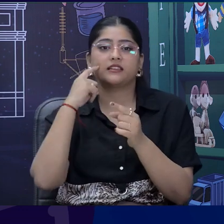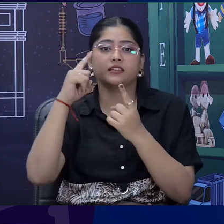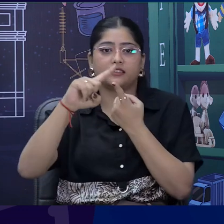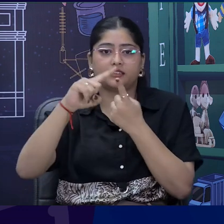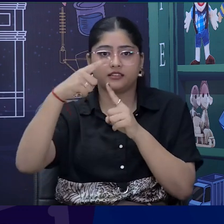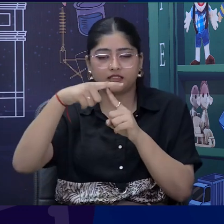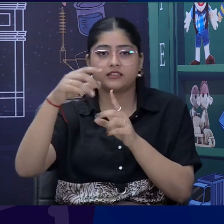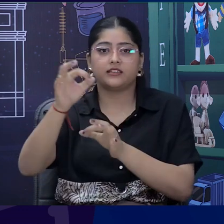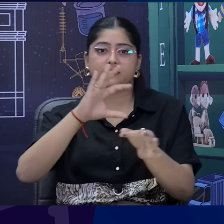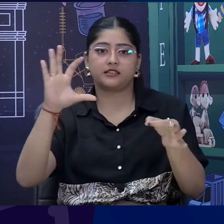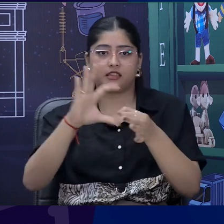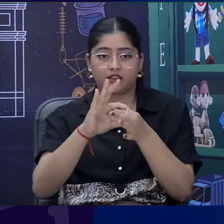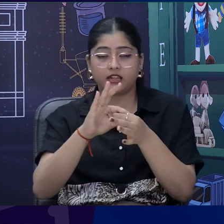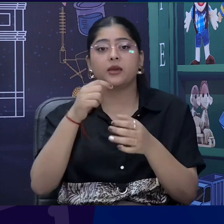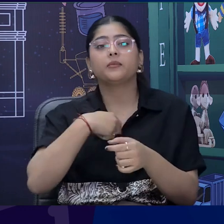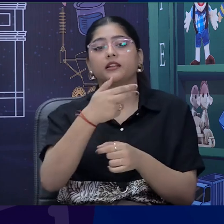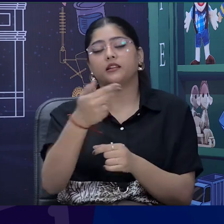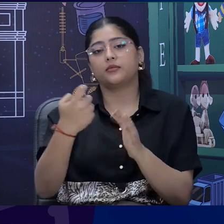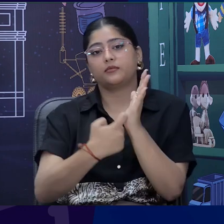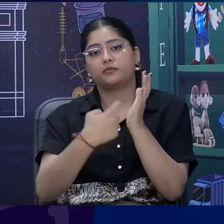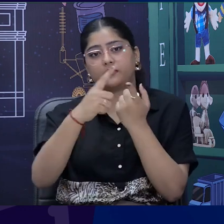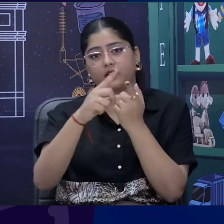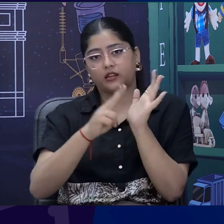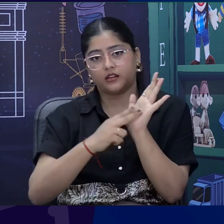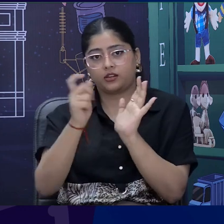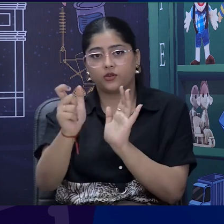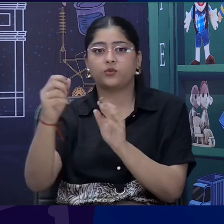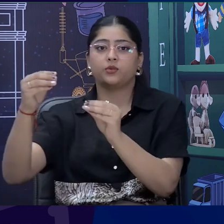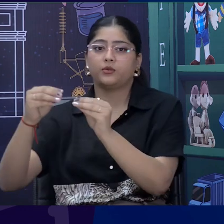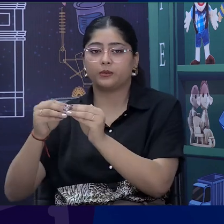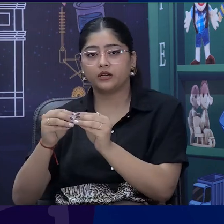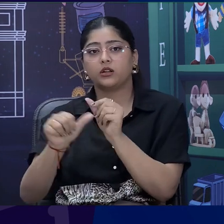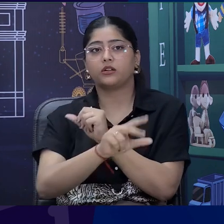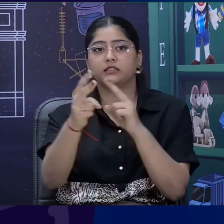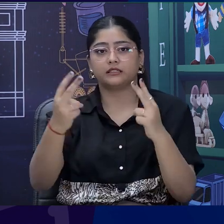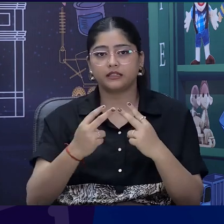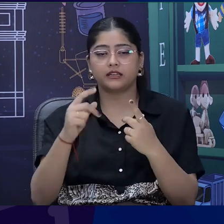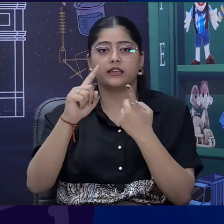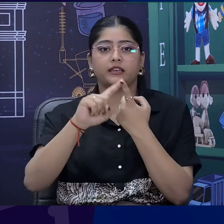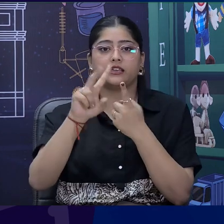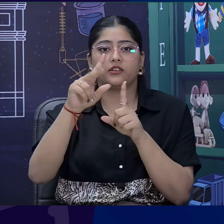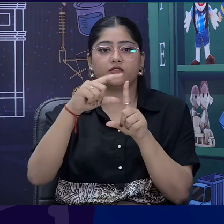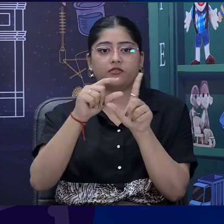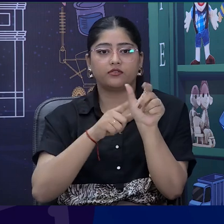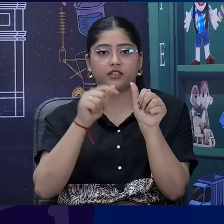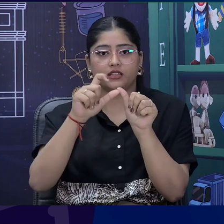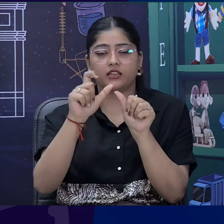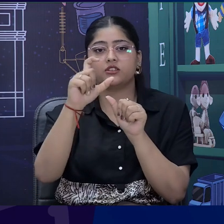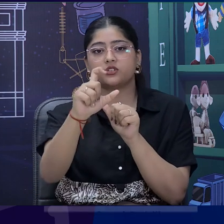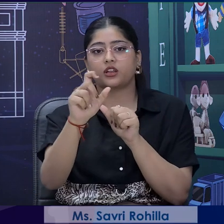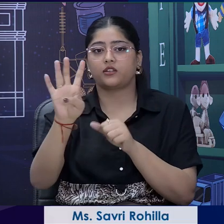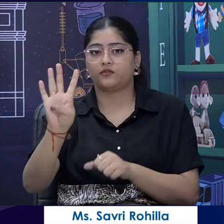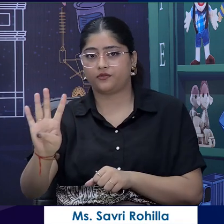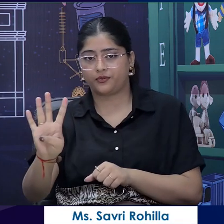Renu Bhatt with you all and you are watching us live on E Vidya channel, channel number 4. And apart from this channel, you are with us on our YouTube